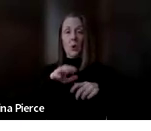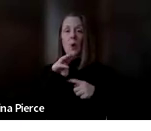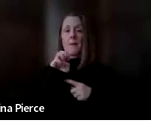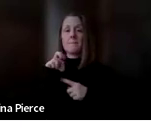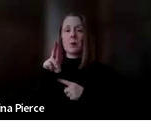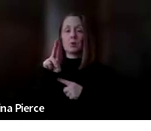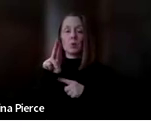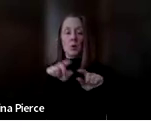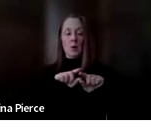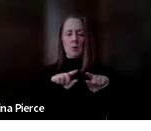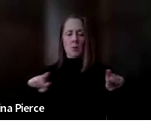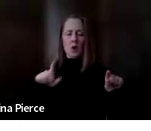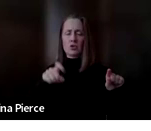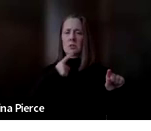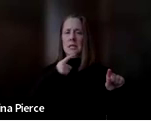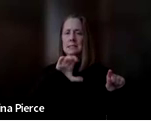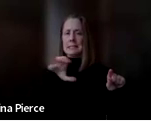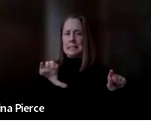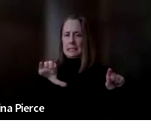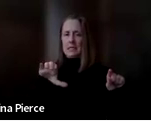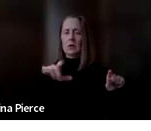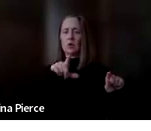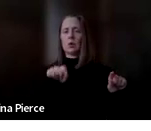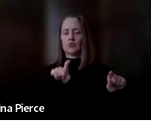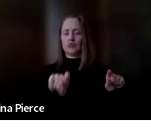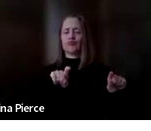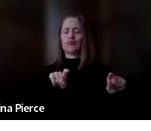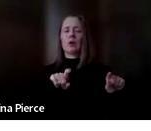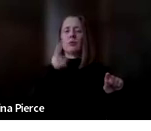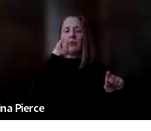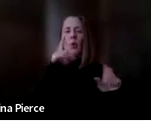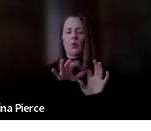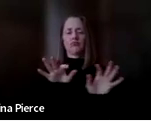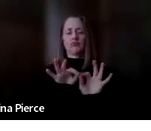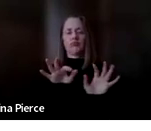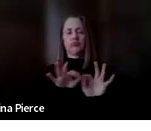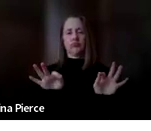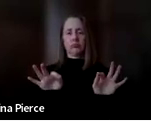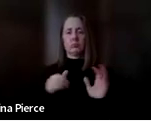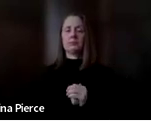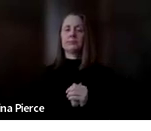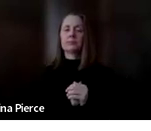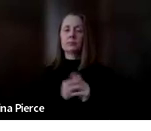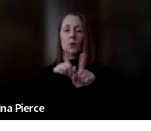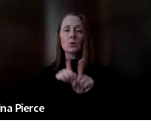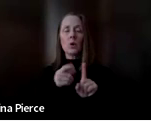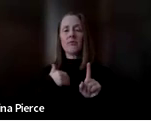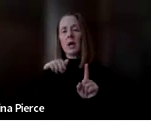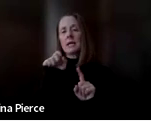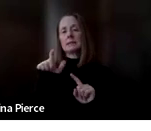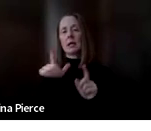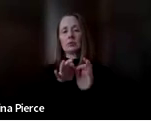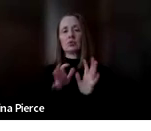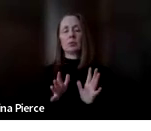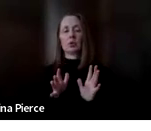there should be a cc button um where you can click on that to turn on your captions also we have an asl interpreter